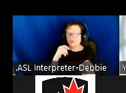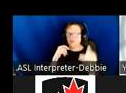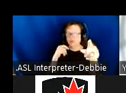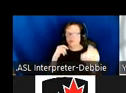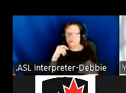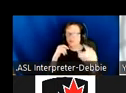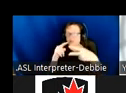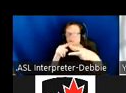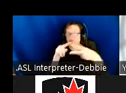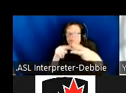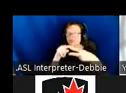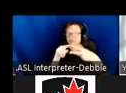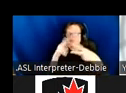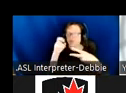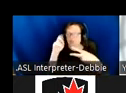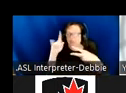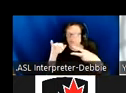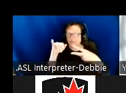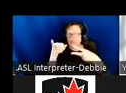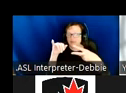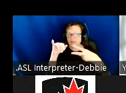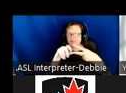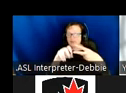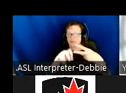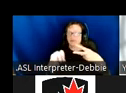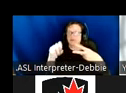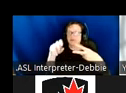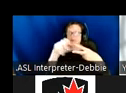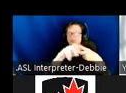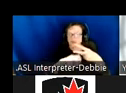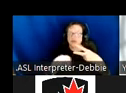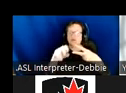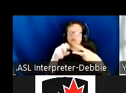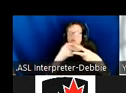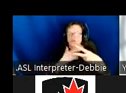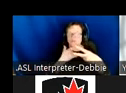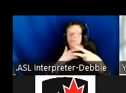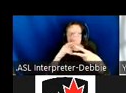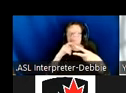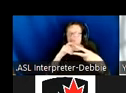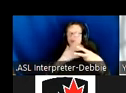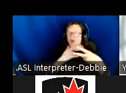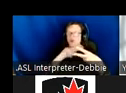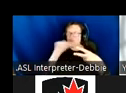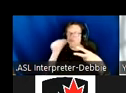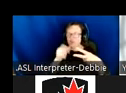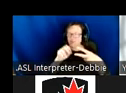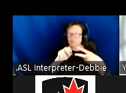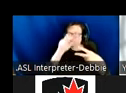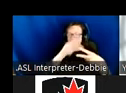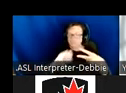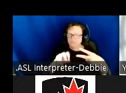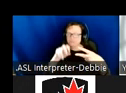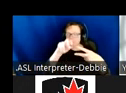to the haptic device when the devices are available. For example, if haptly is